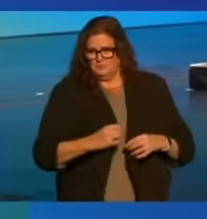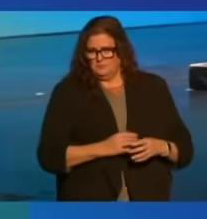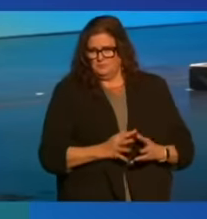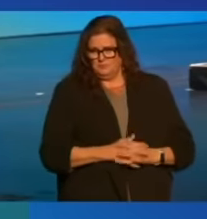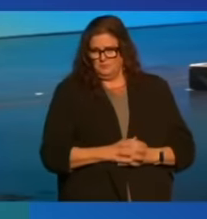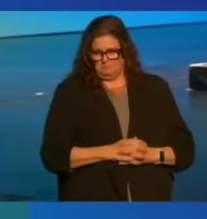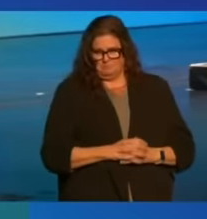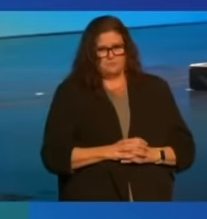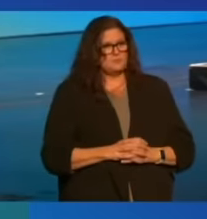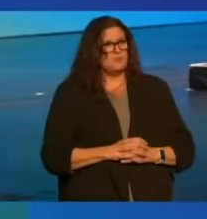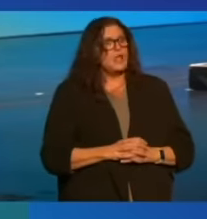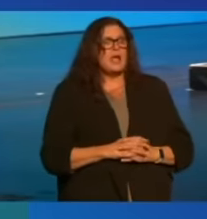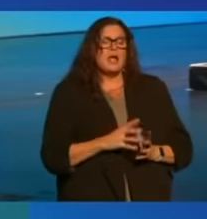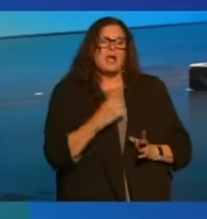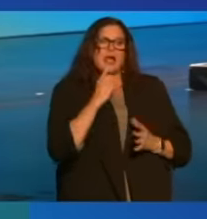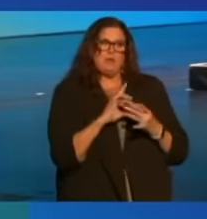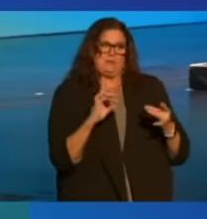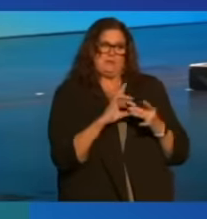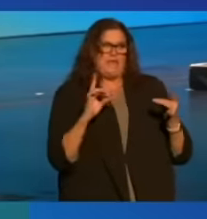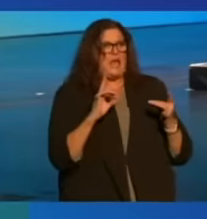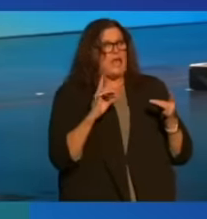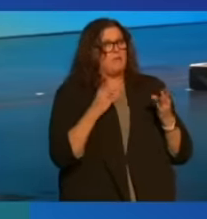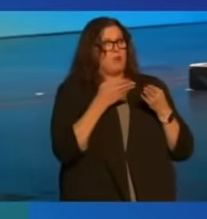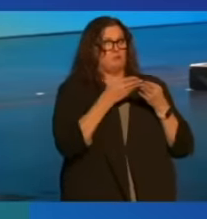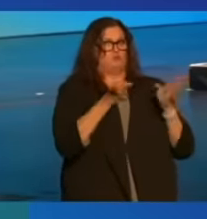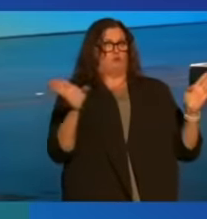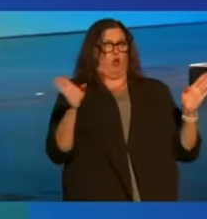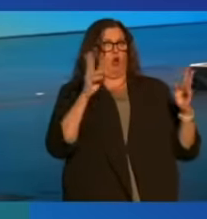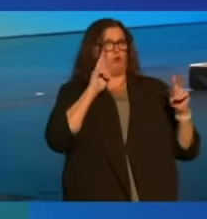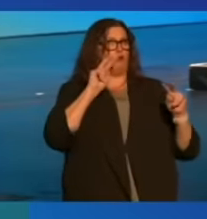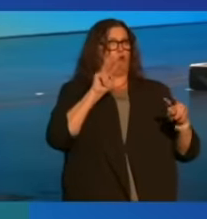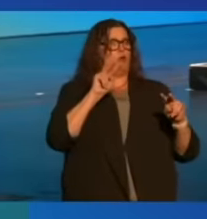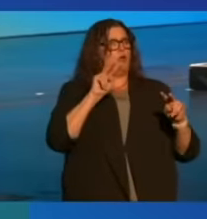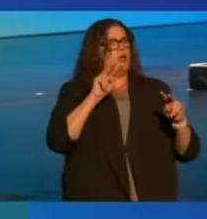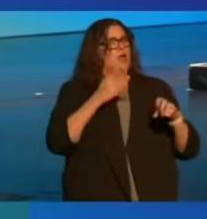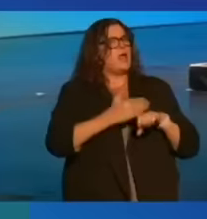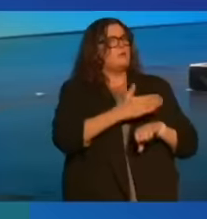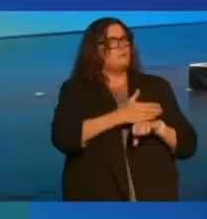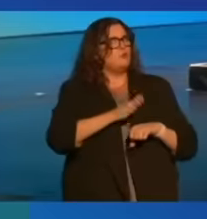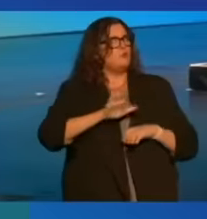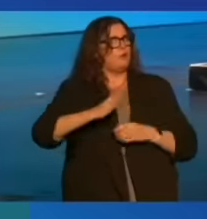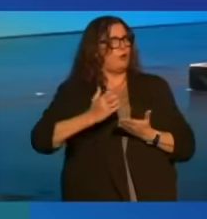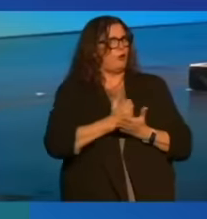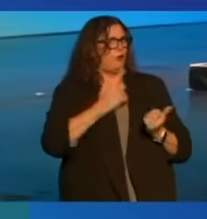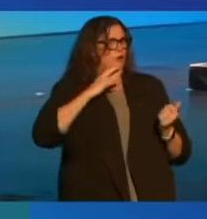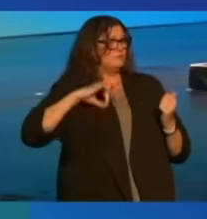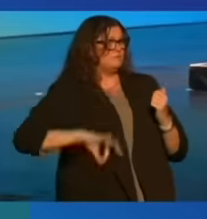And I would argue that taking that broader view may actually improve their bottom line.